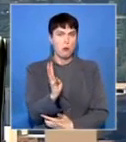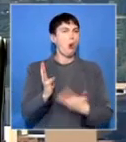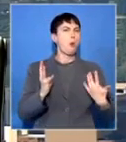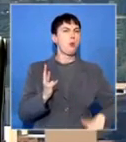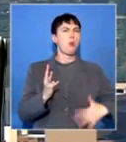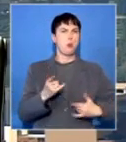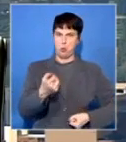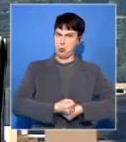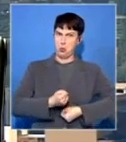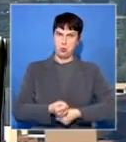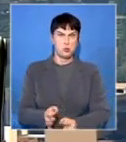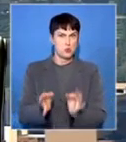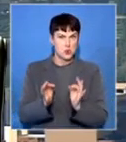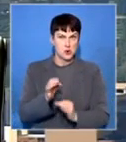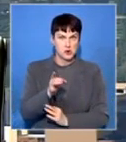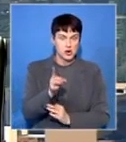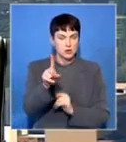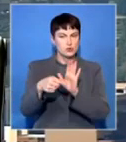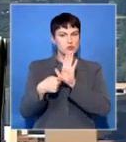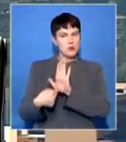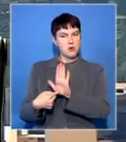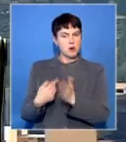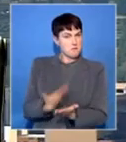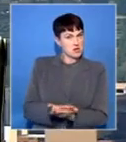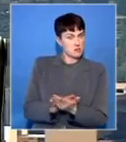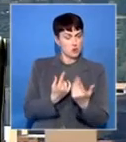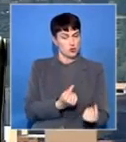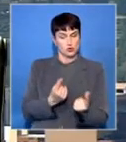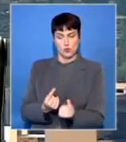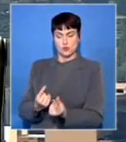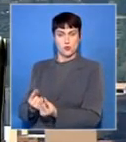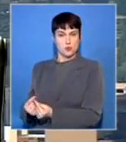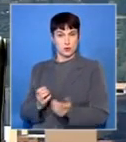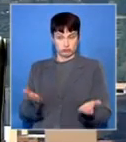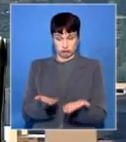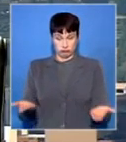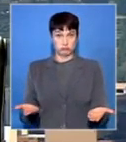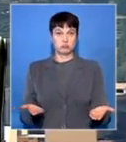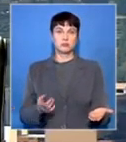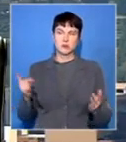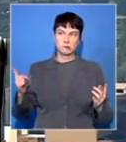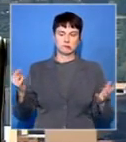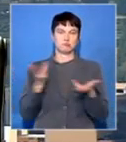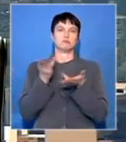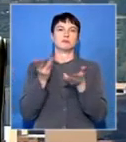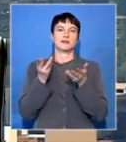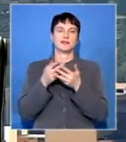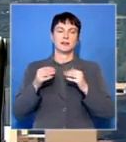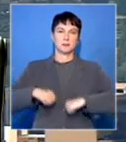to show the parties the options that were available to them. And when I thought